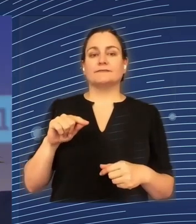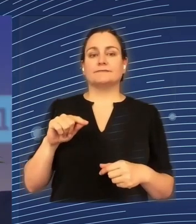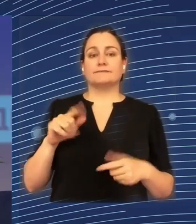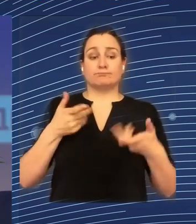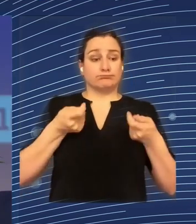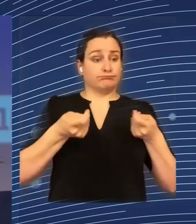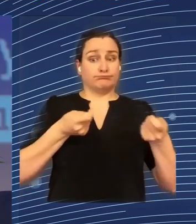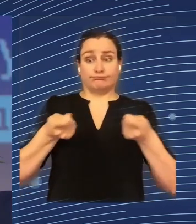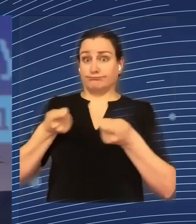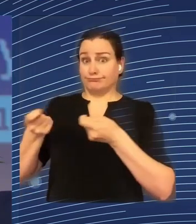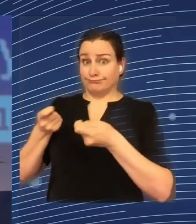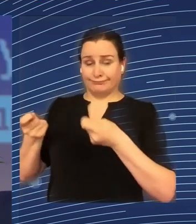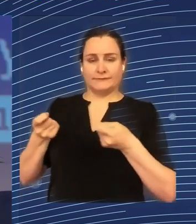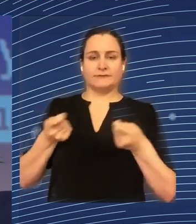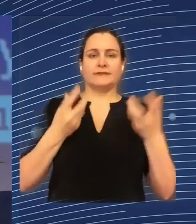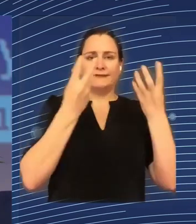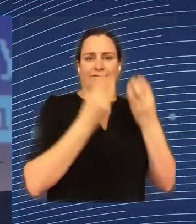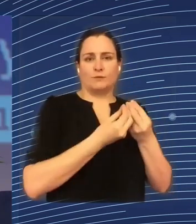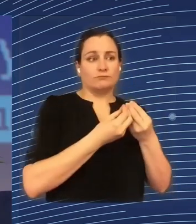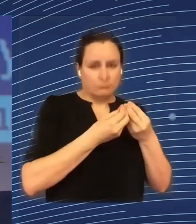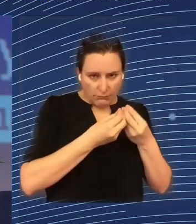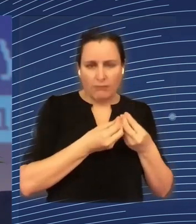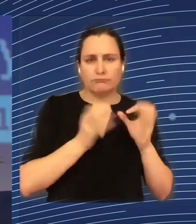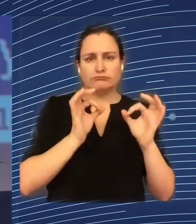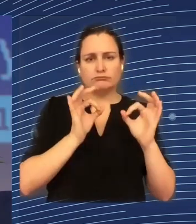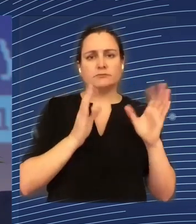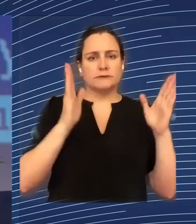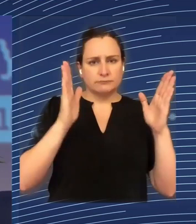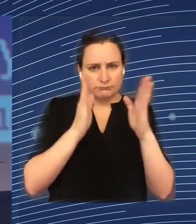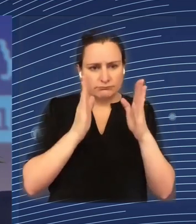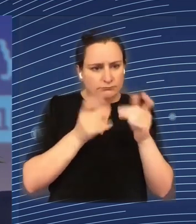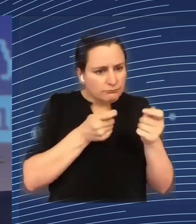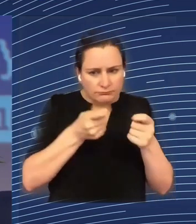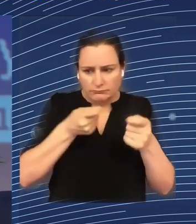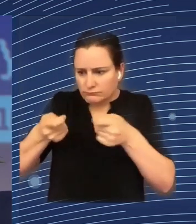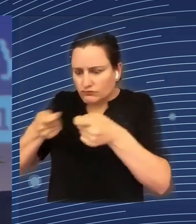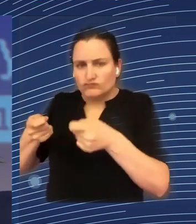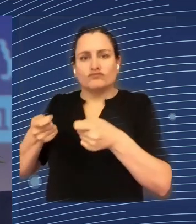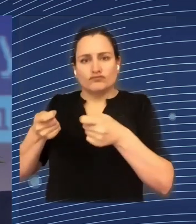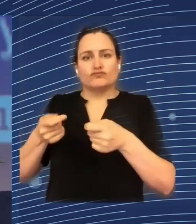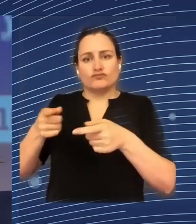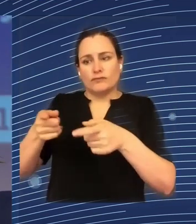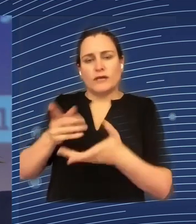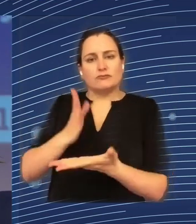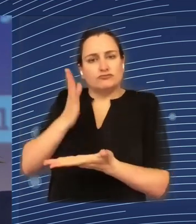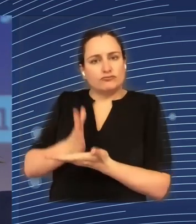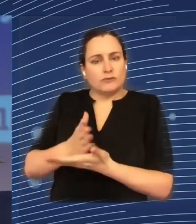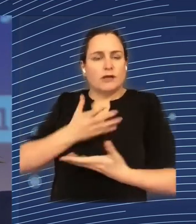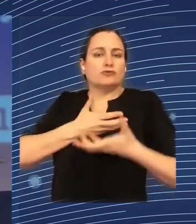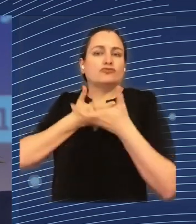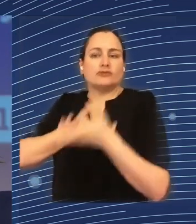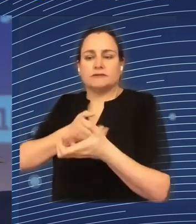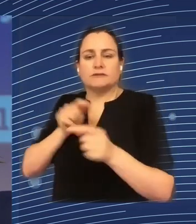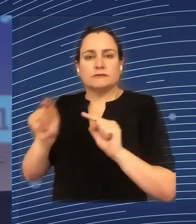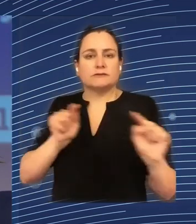results there. Also, there's a need to promote the trust, to build the